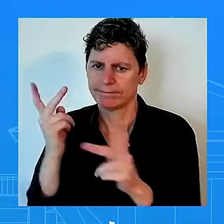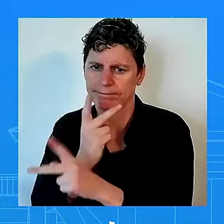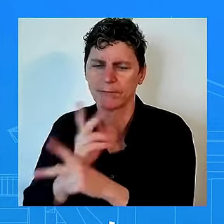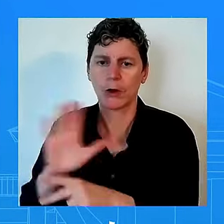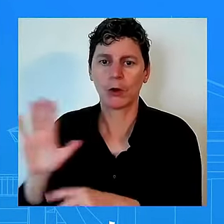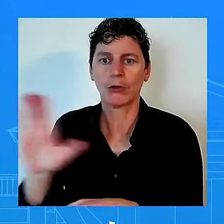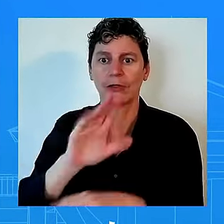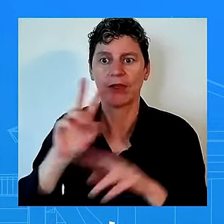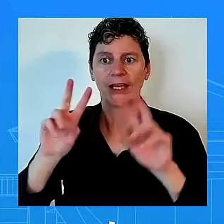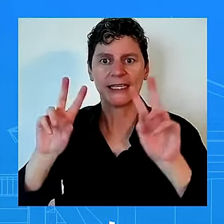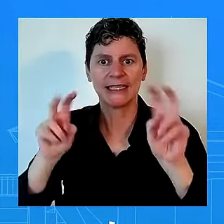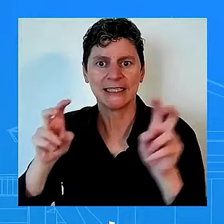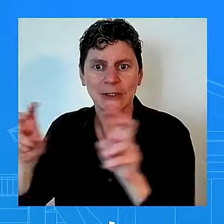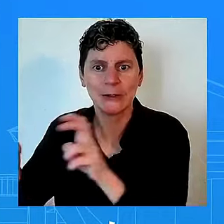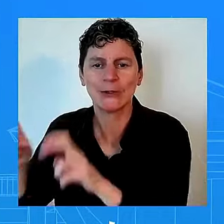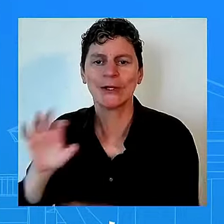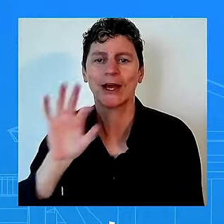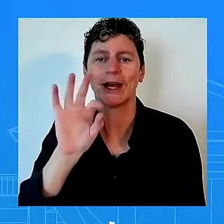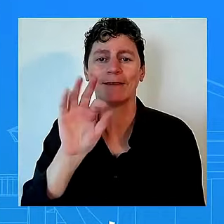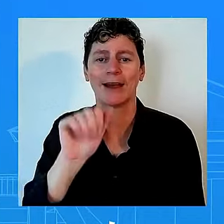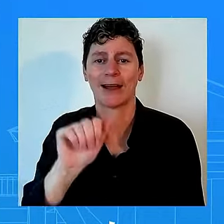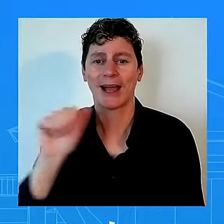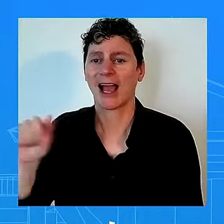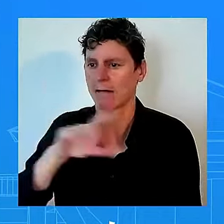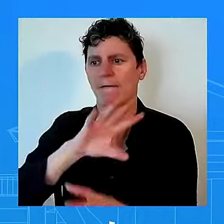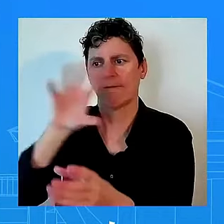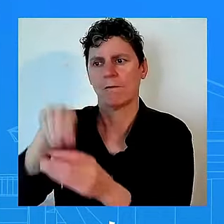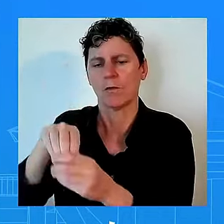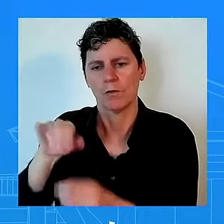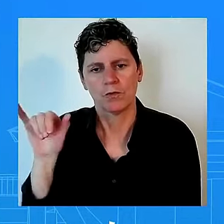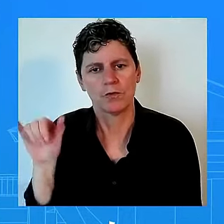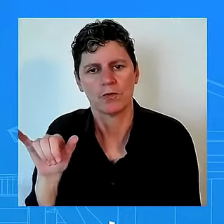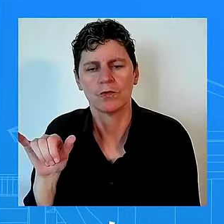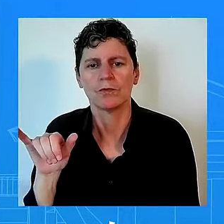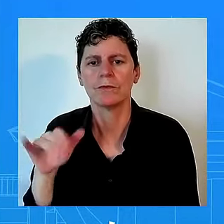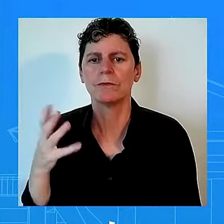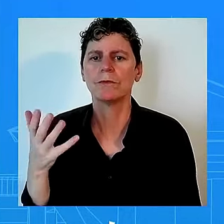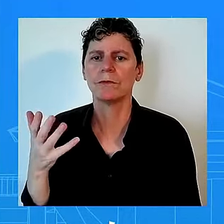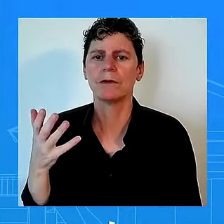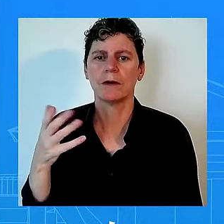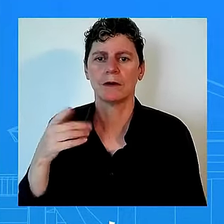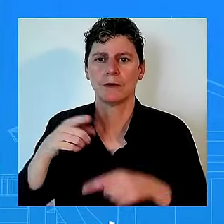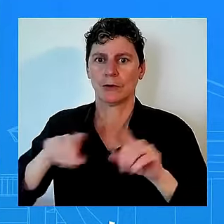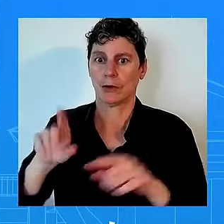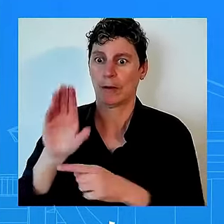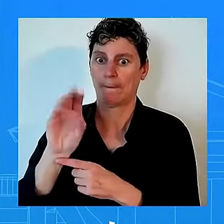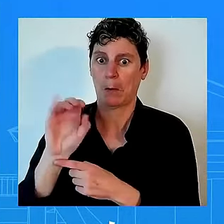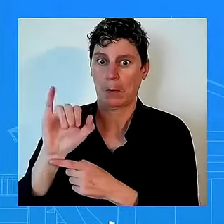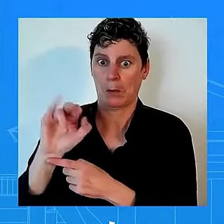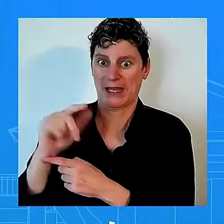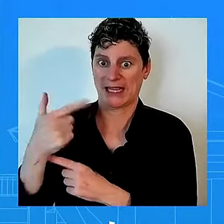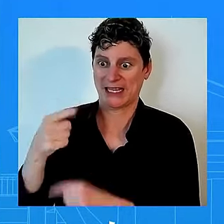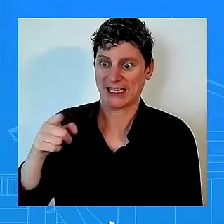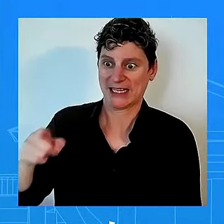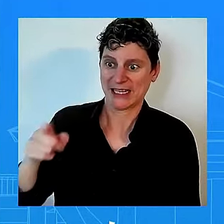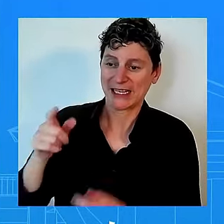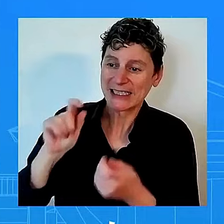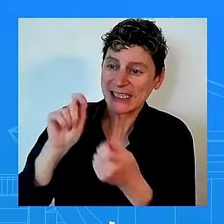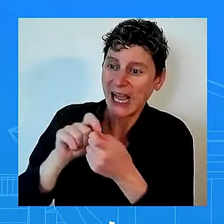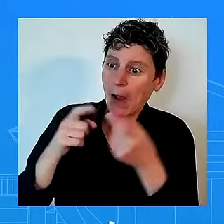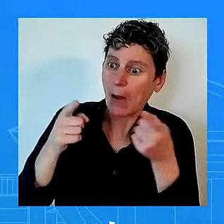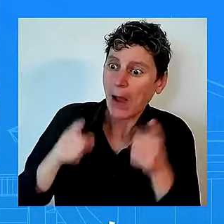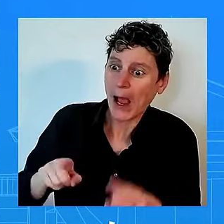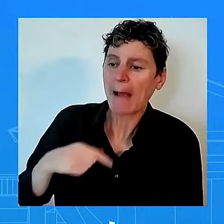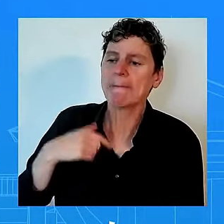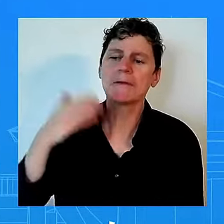what's going inside going on uh with boeing that is something for them to speak too just one more on a separate topic um pope francis